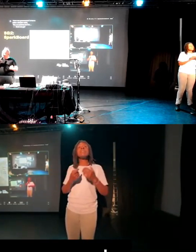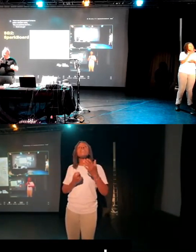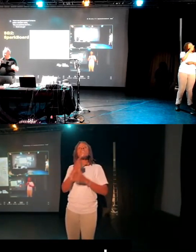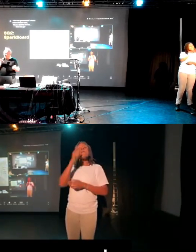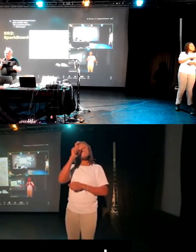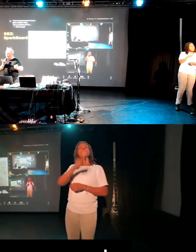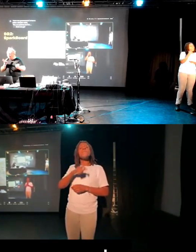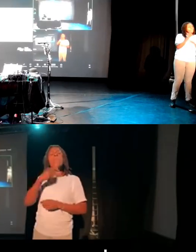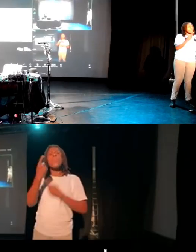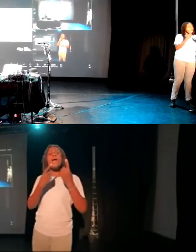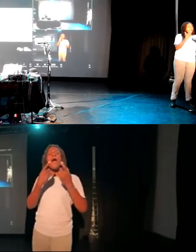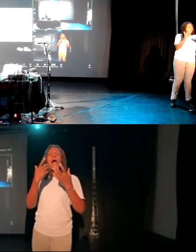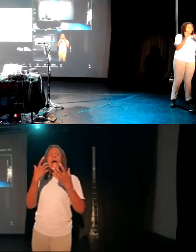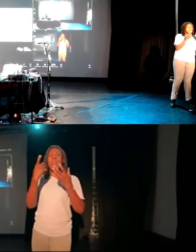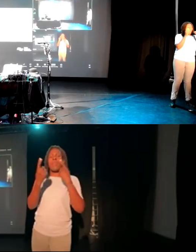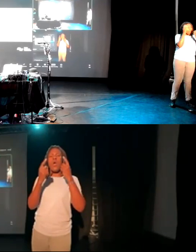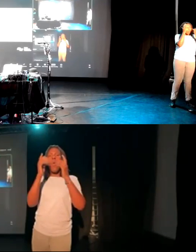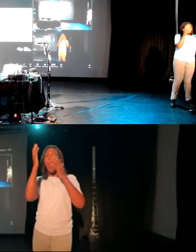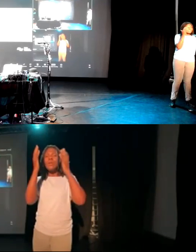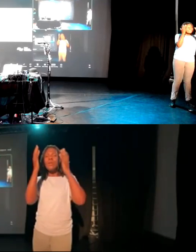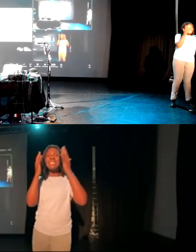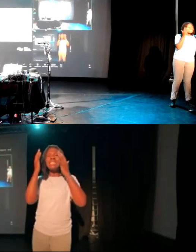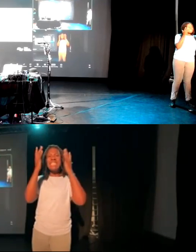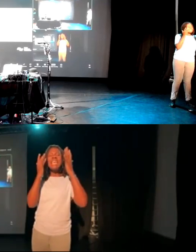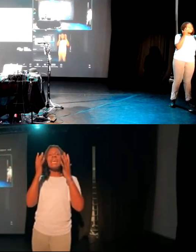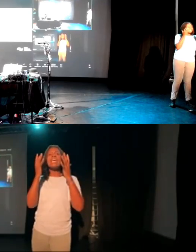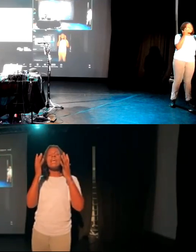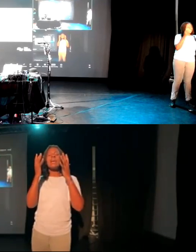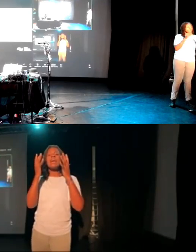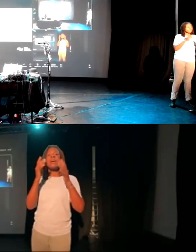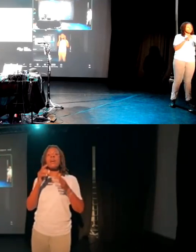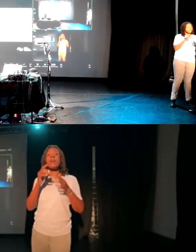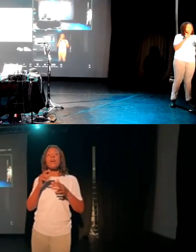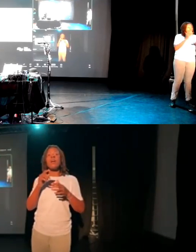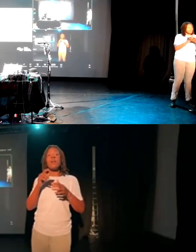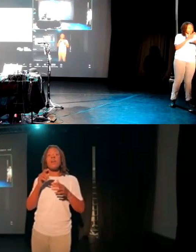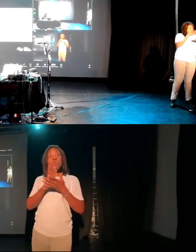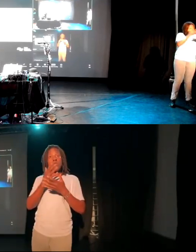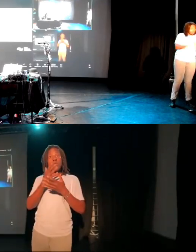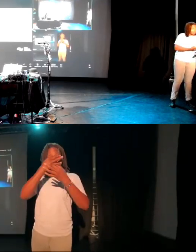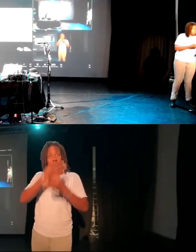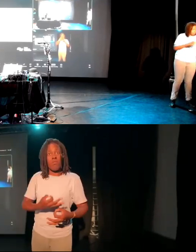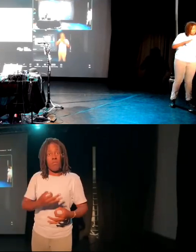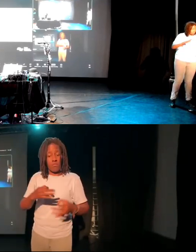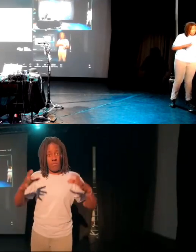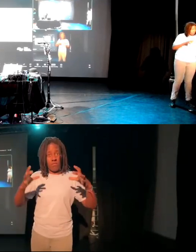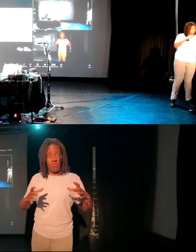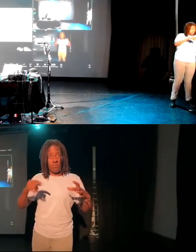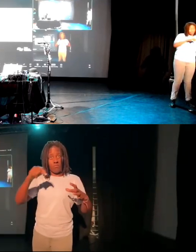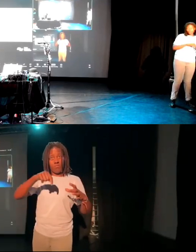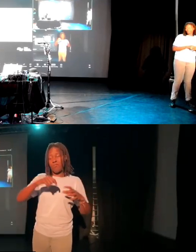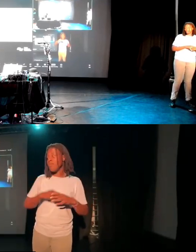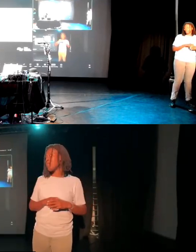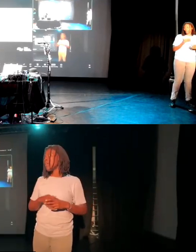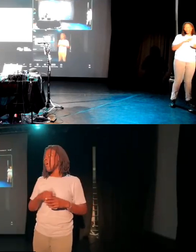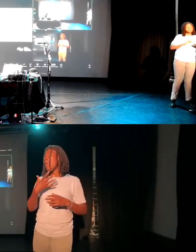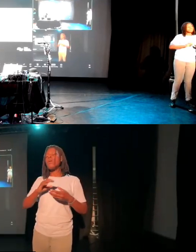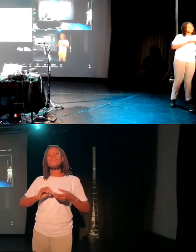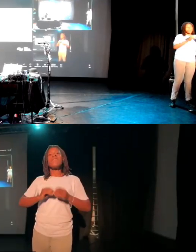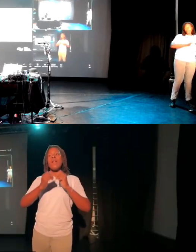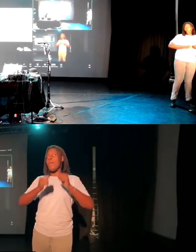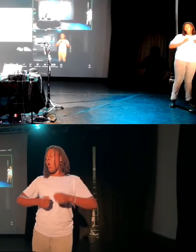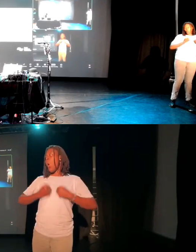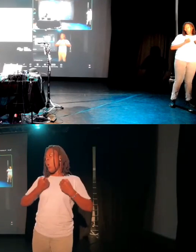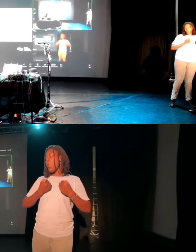game-based approach to music making, this was madly engaging for them. It was really, really exciting. So I wanted to build my own. That's a completely